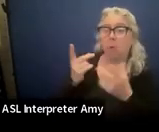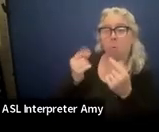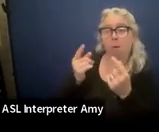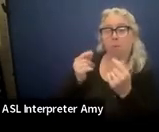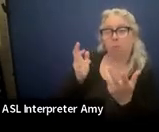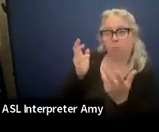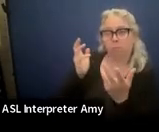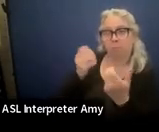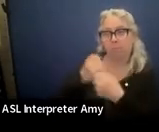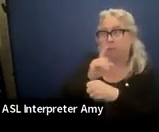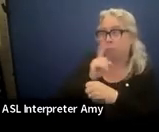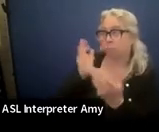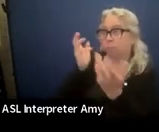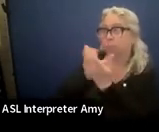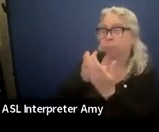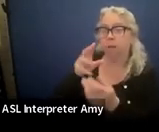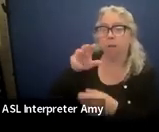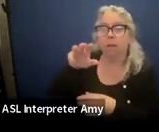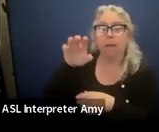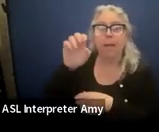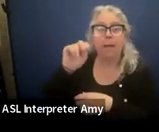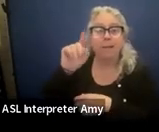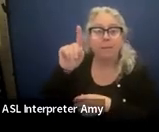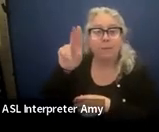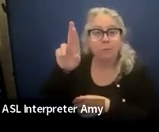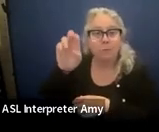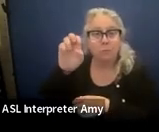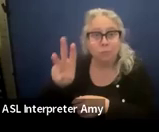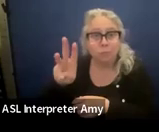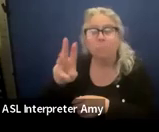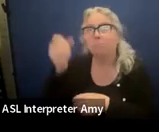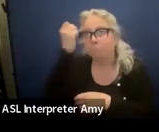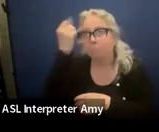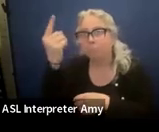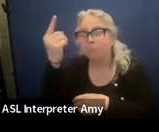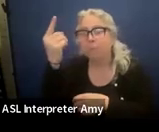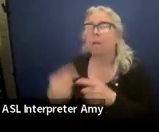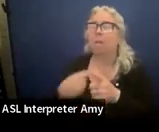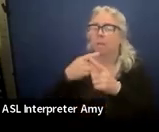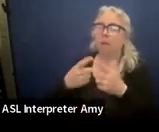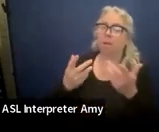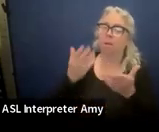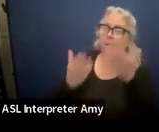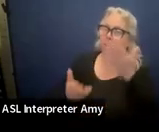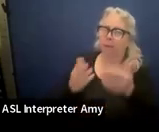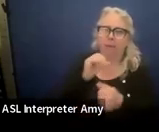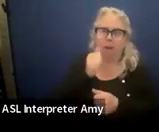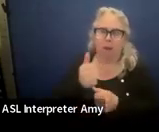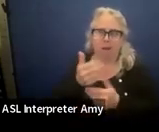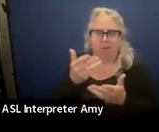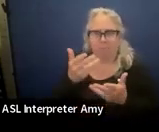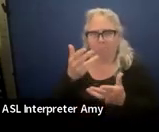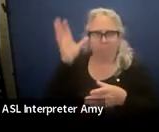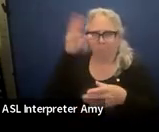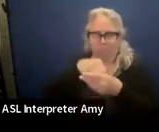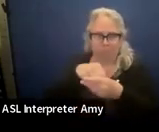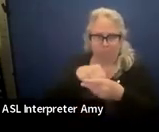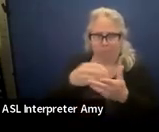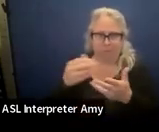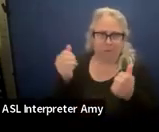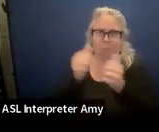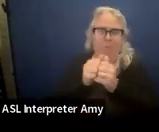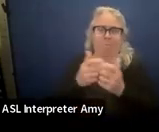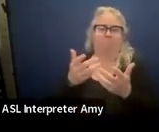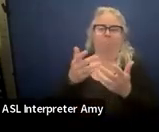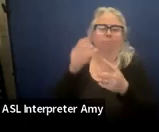to make sure that Andrew F was getting it, then maybe they wouldn't have gotten into the tickle they got